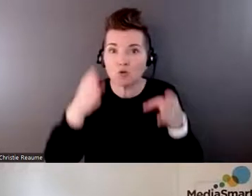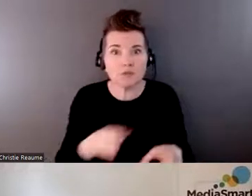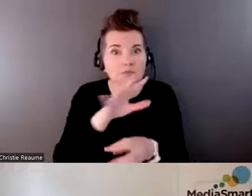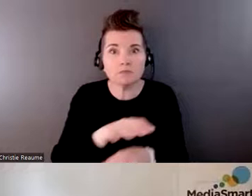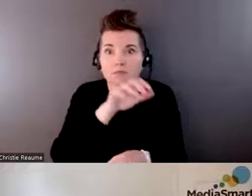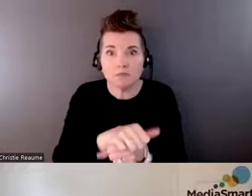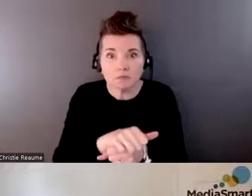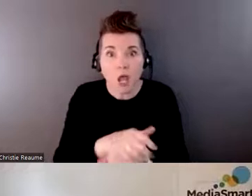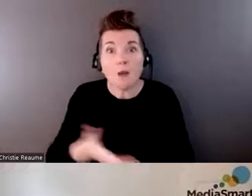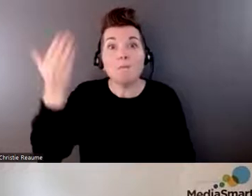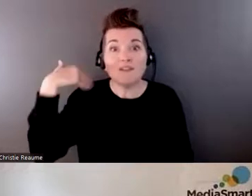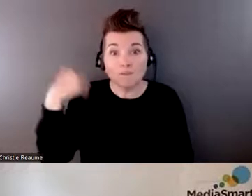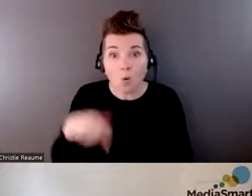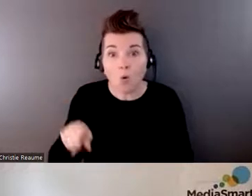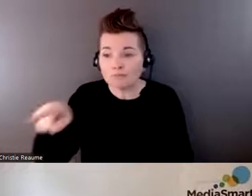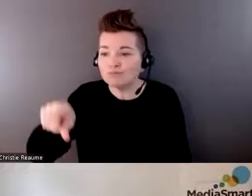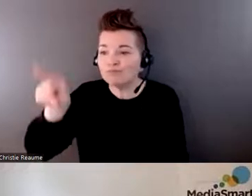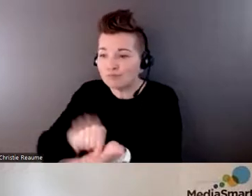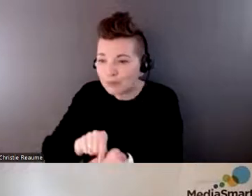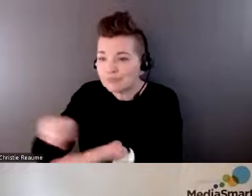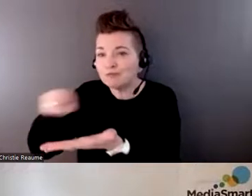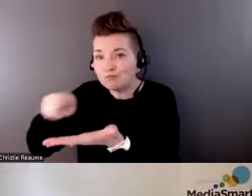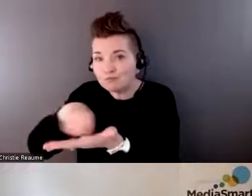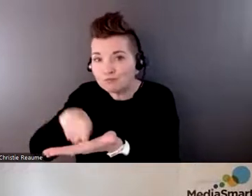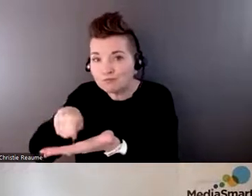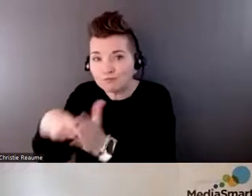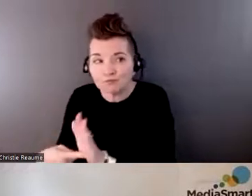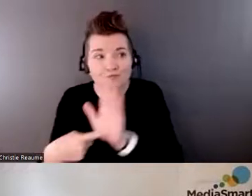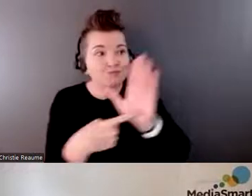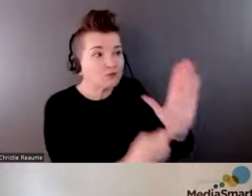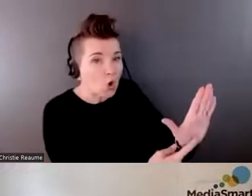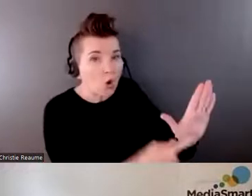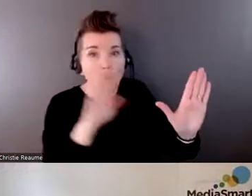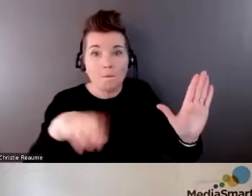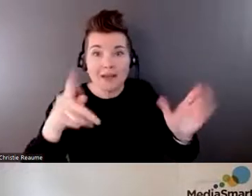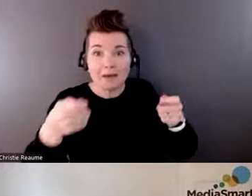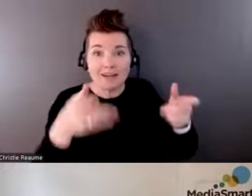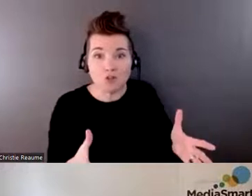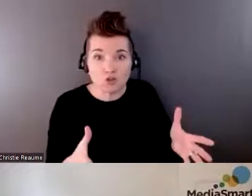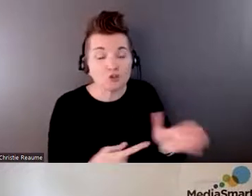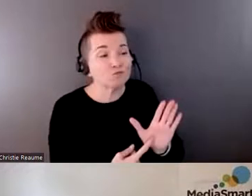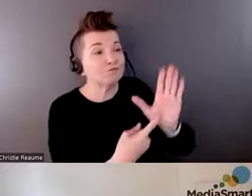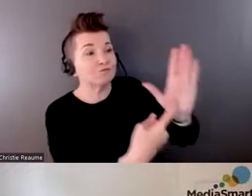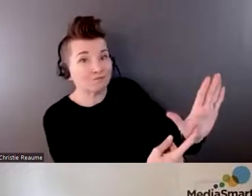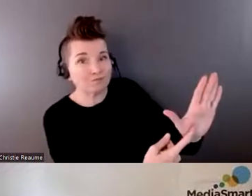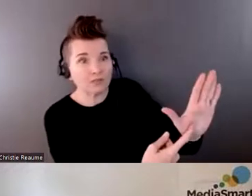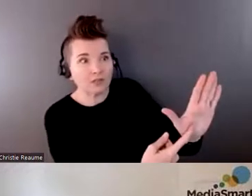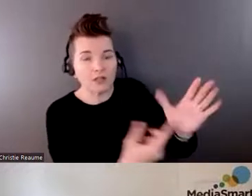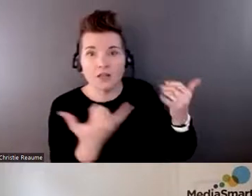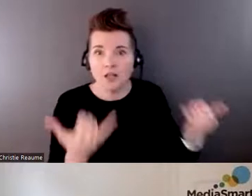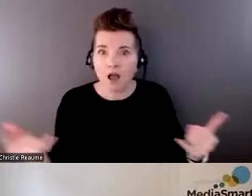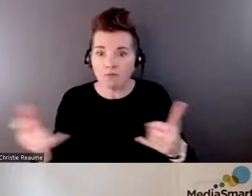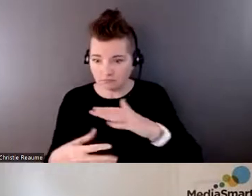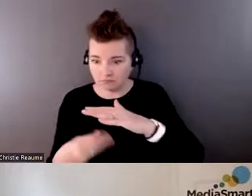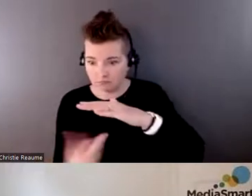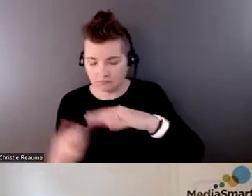before, when you would, you know, go to see your bank manager, and you would bring your paperwork, now you've got to send it. And a lot of people aren't comfortable with